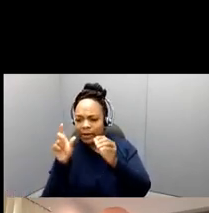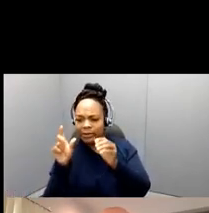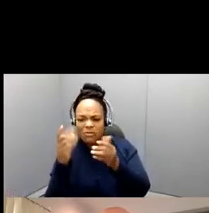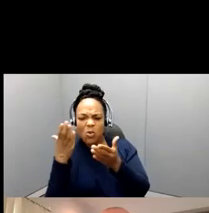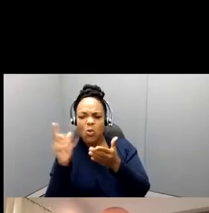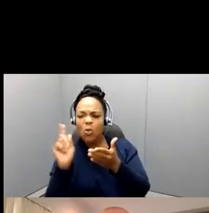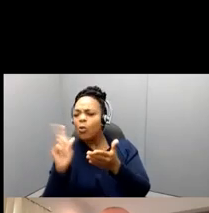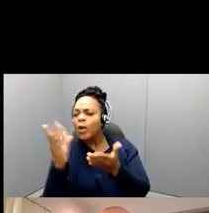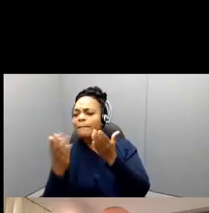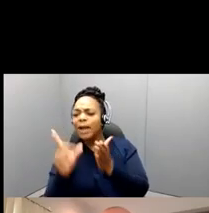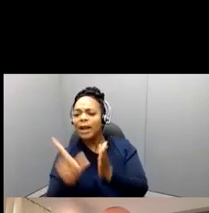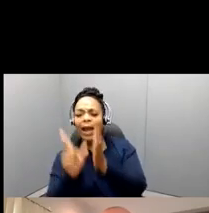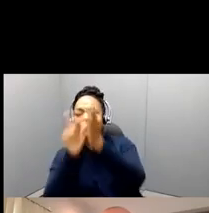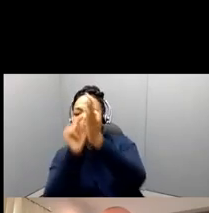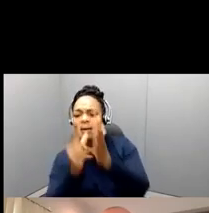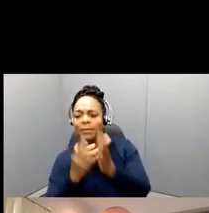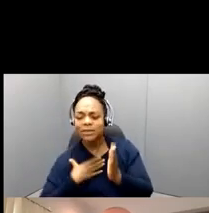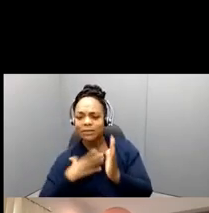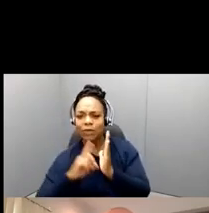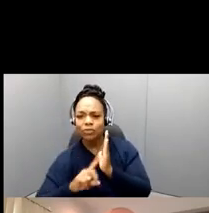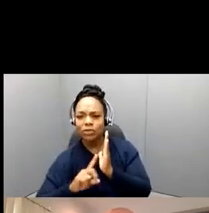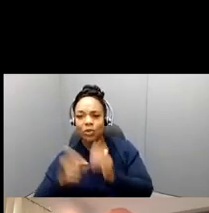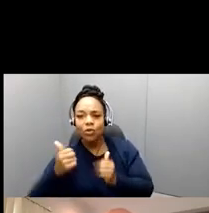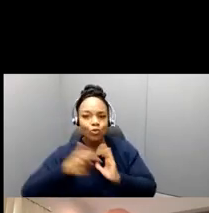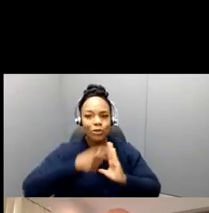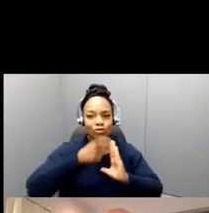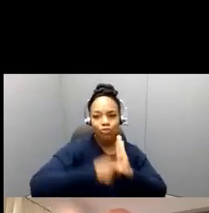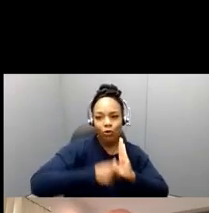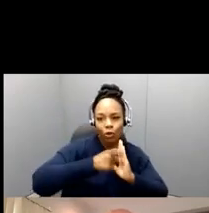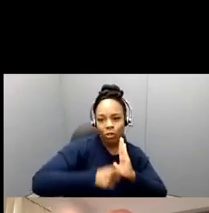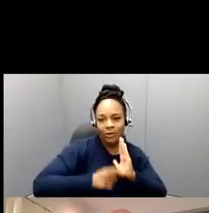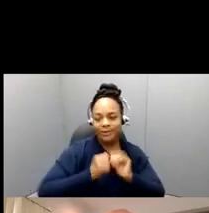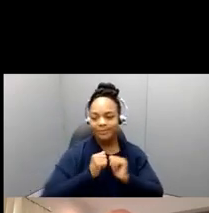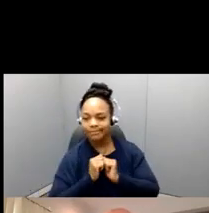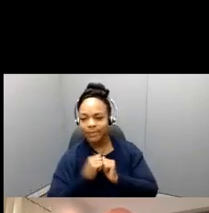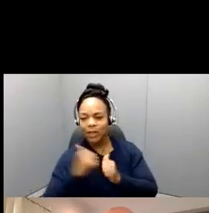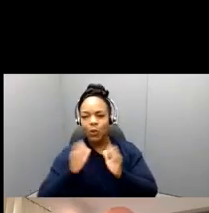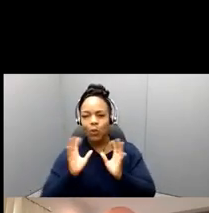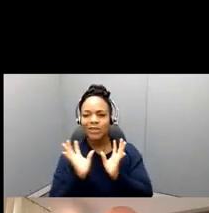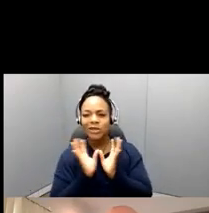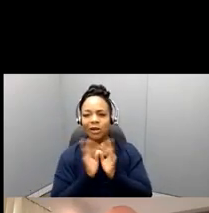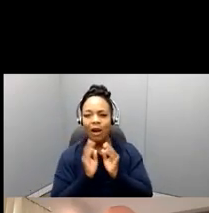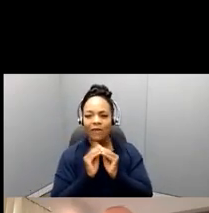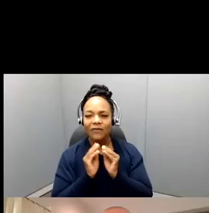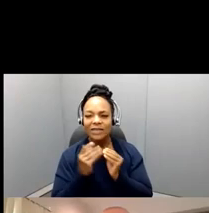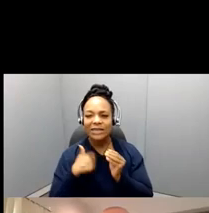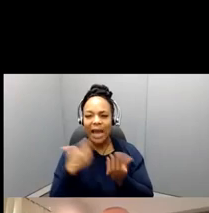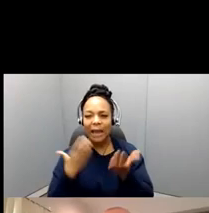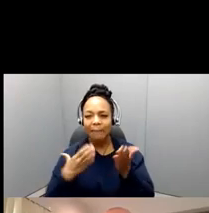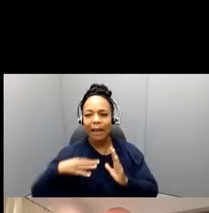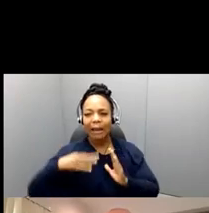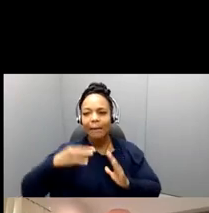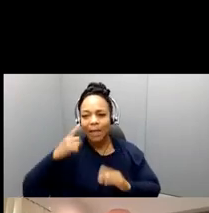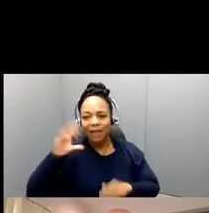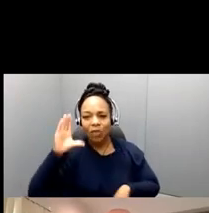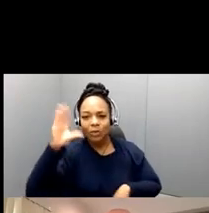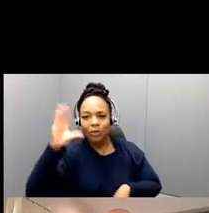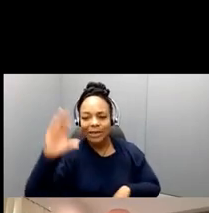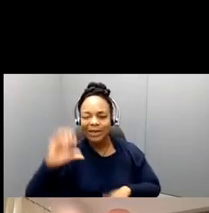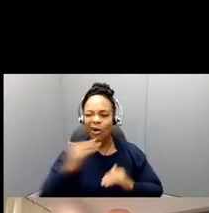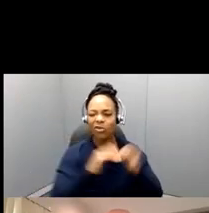what journals, um, which conferences you think you, you would probably present at beyond AERA, um,